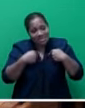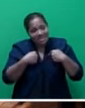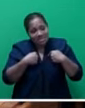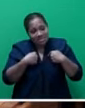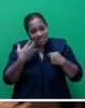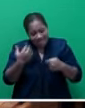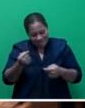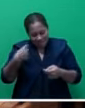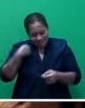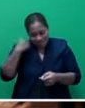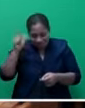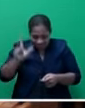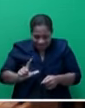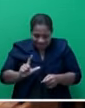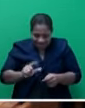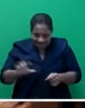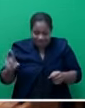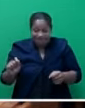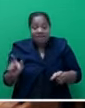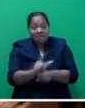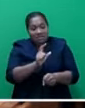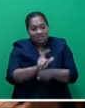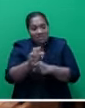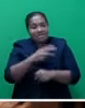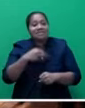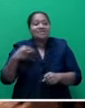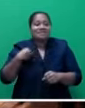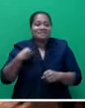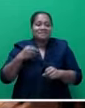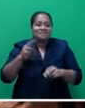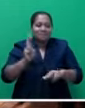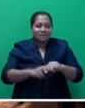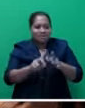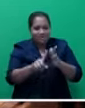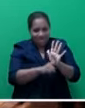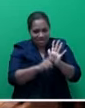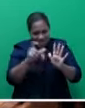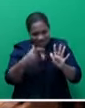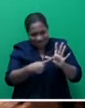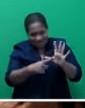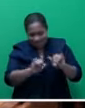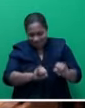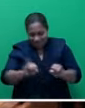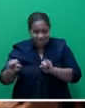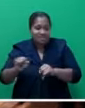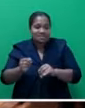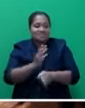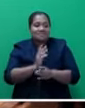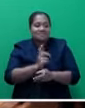officials from the Labor Ministry, from FERCA, Immigration, Fisheries, Water Police,